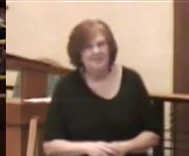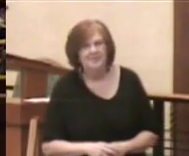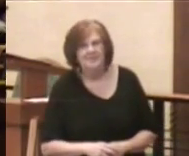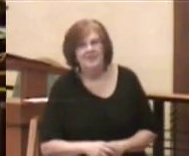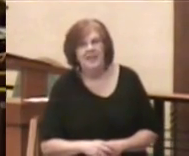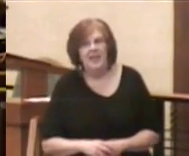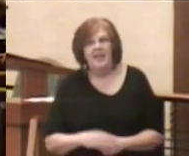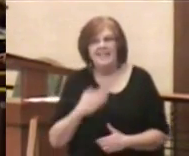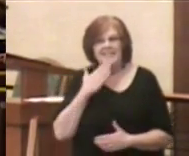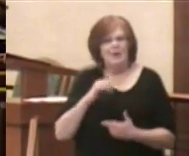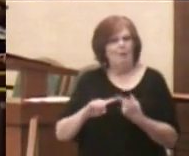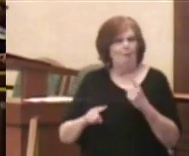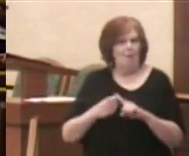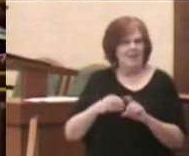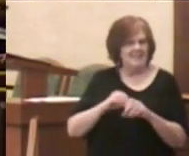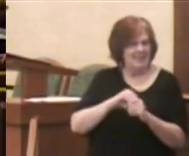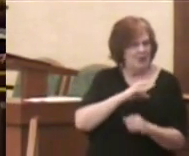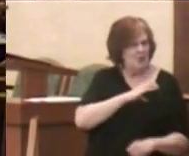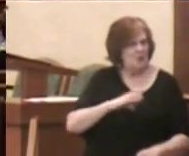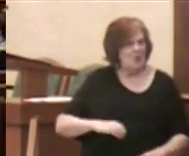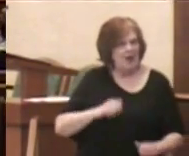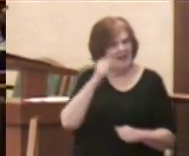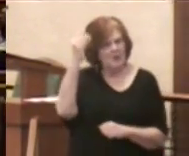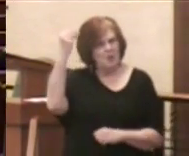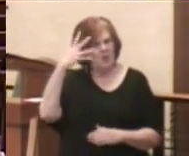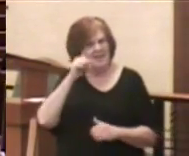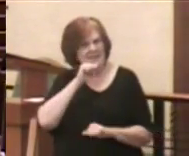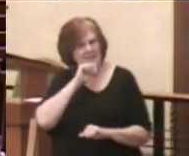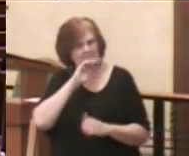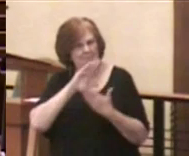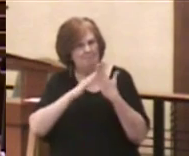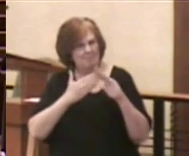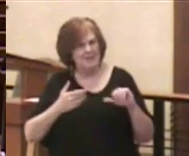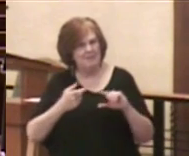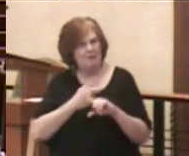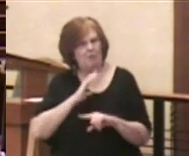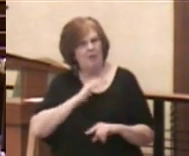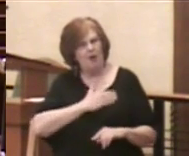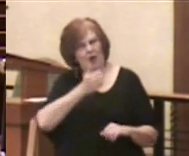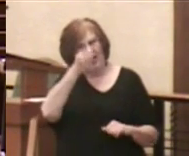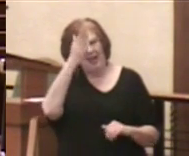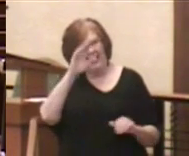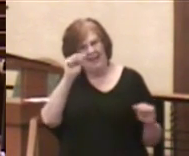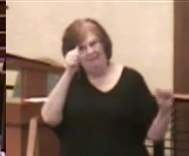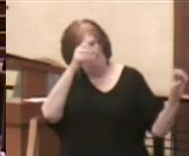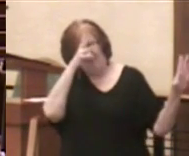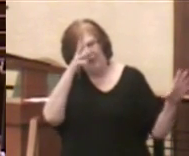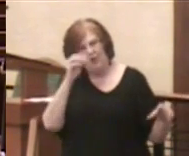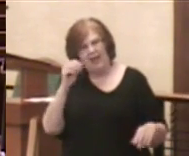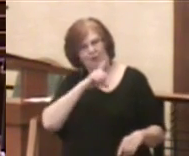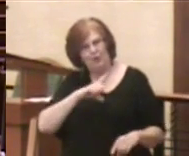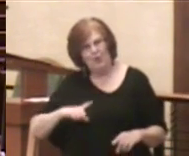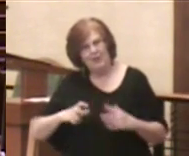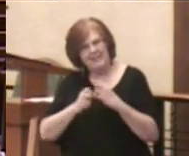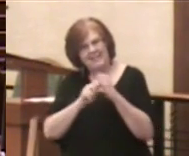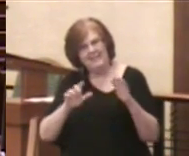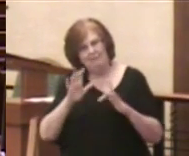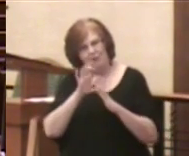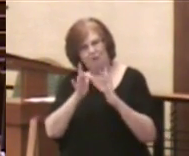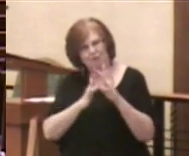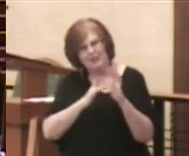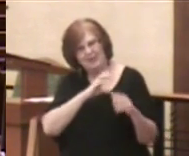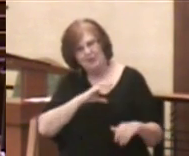Well, dear friends in Christ, grace to you and peace from God our Father and from our Lord and Savior Jesus Christ. Amen.